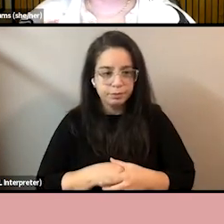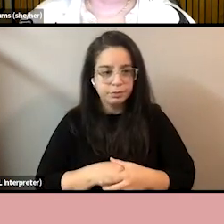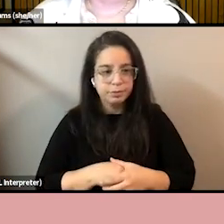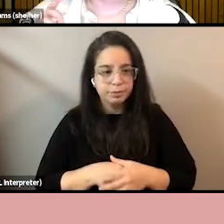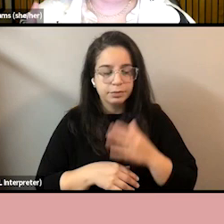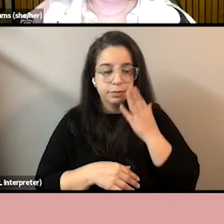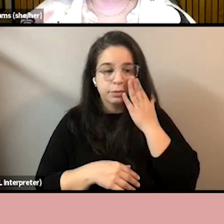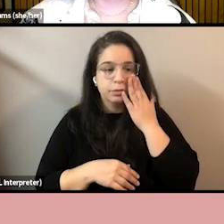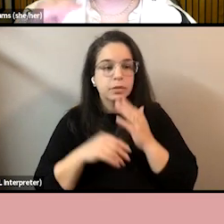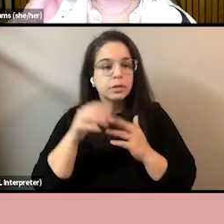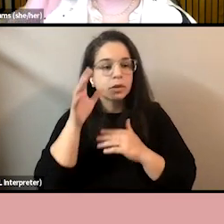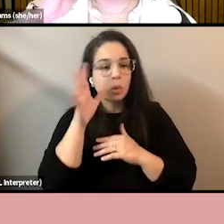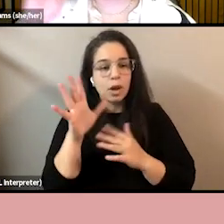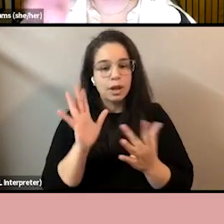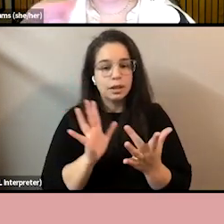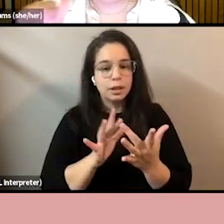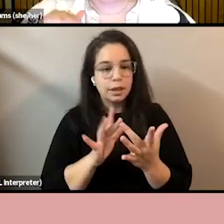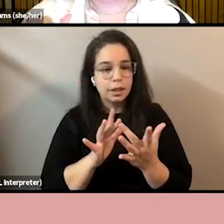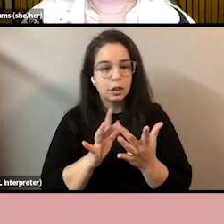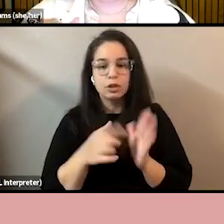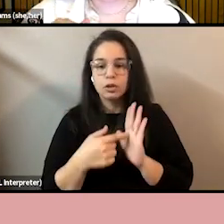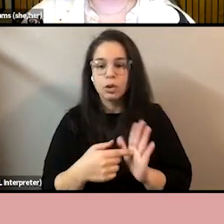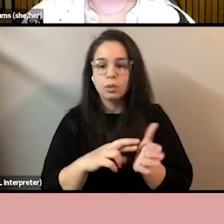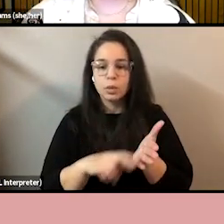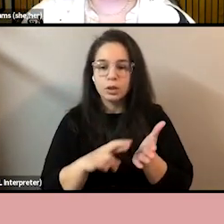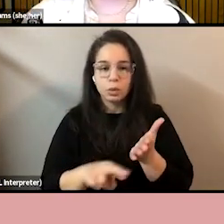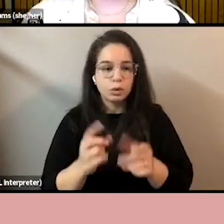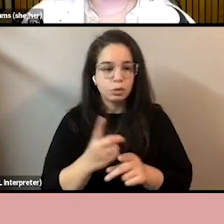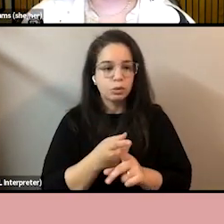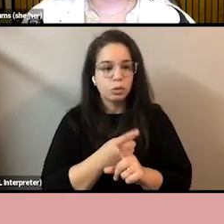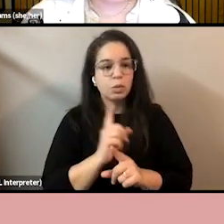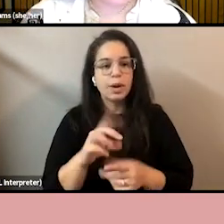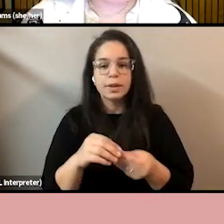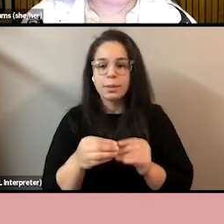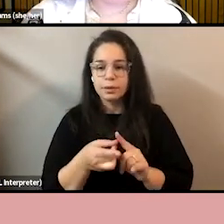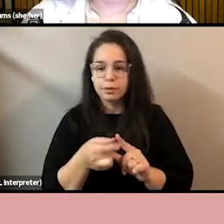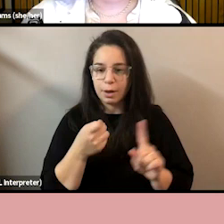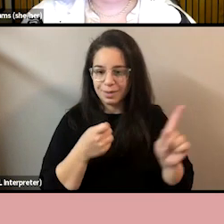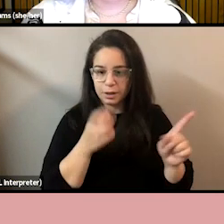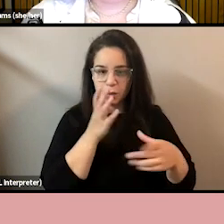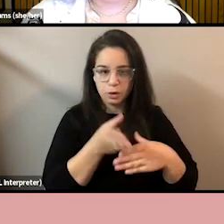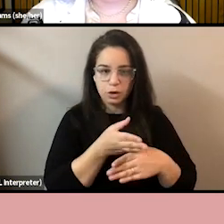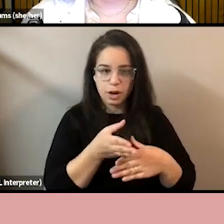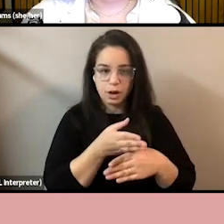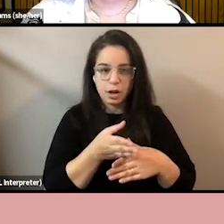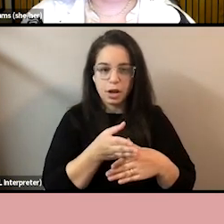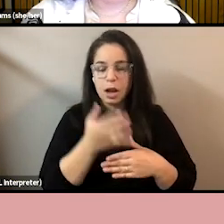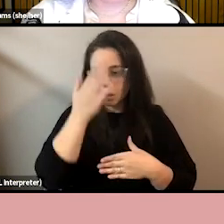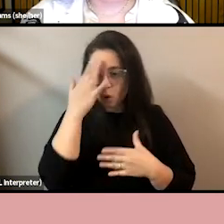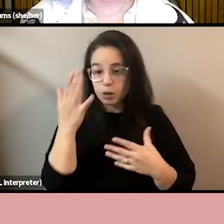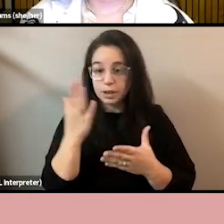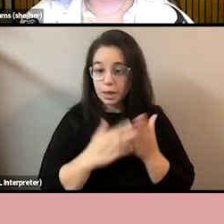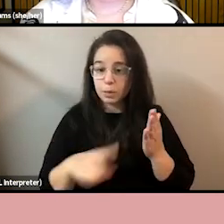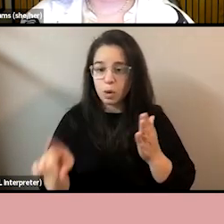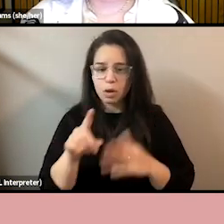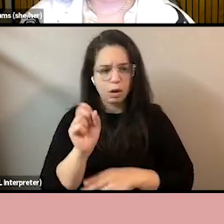I will share a link to the sources that I used for my stats throughout this because I'm aware that this can be jarring for some